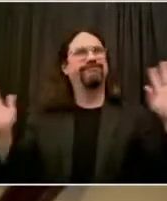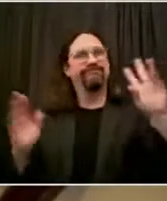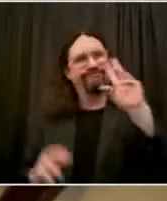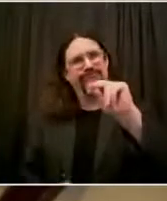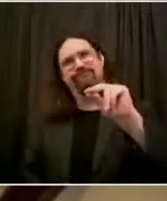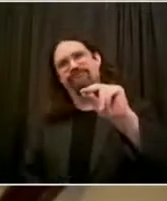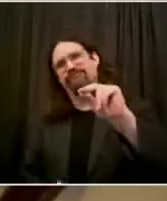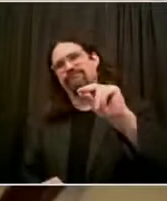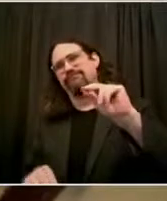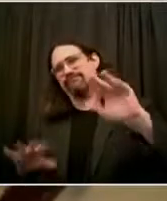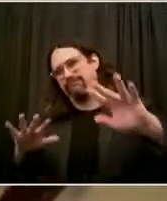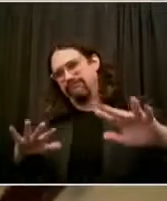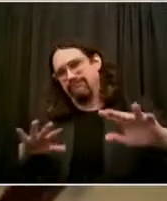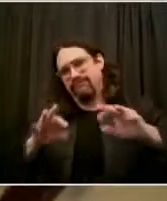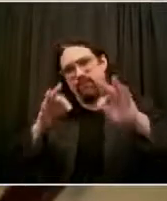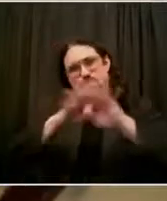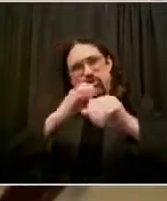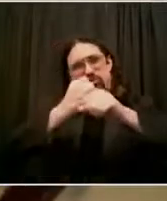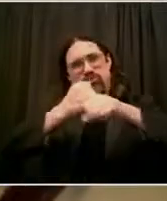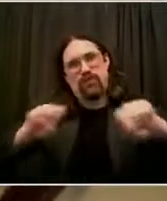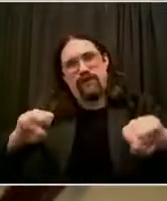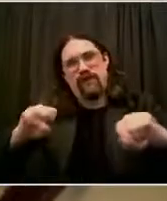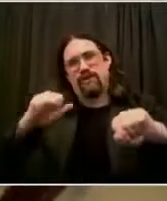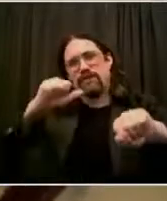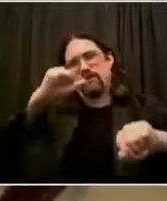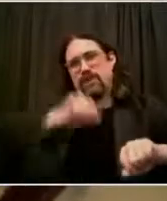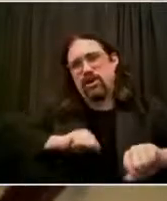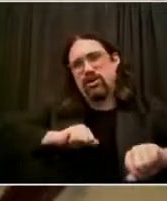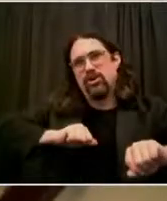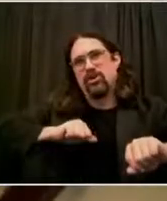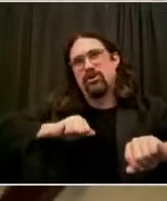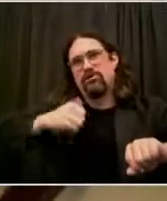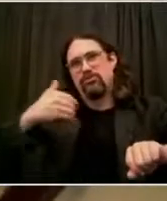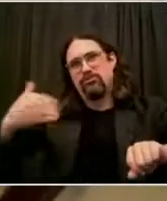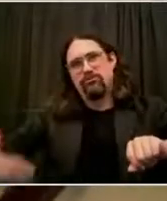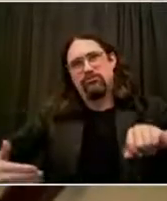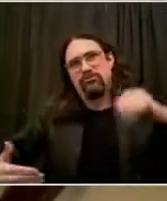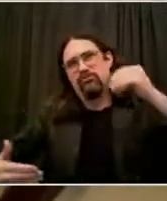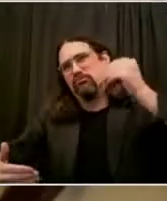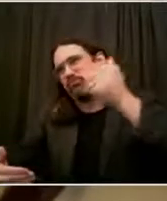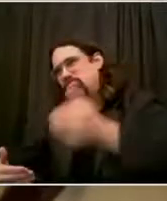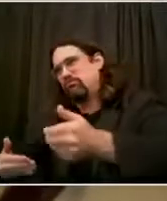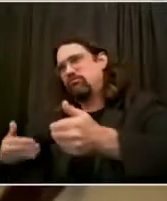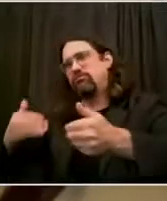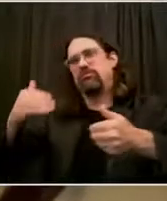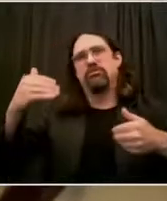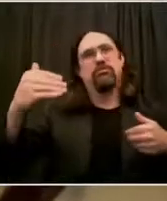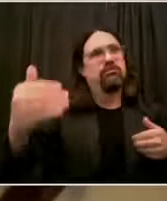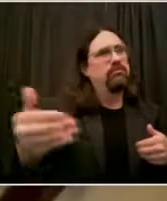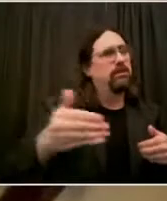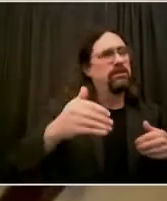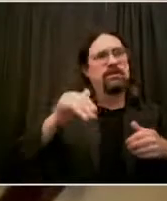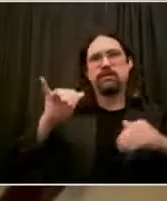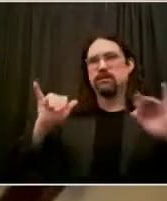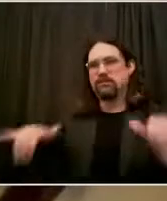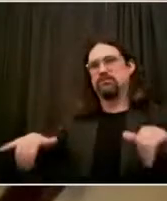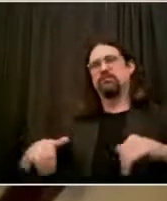One, several of the leaders that have large churches,